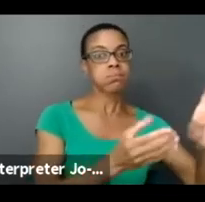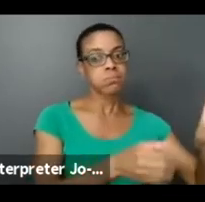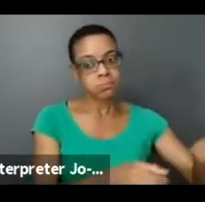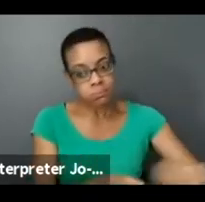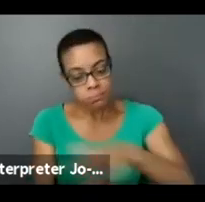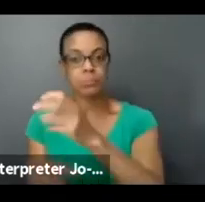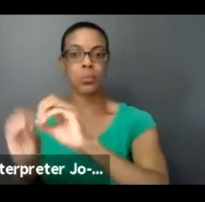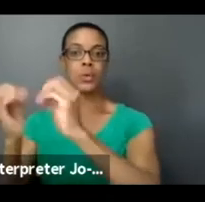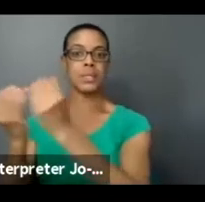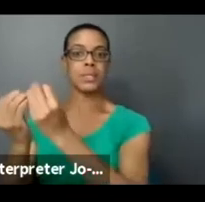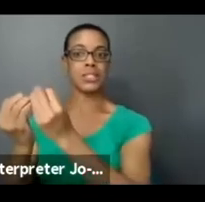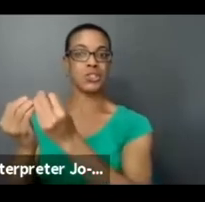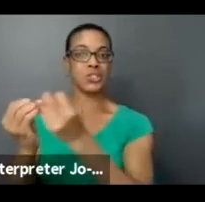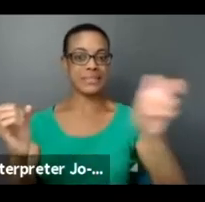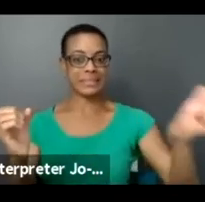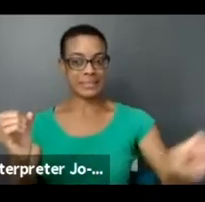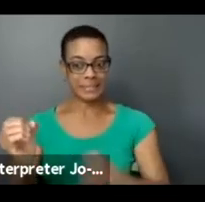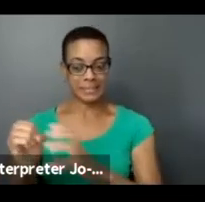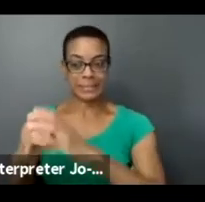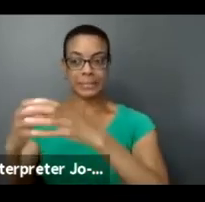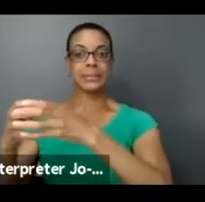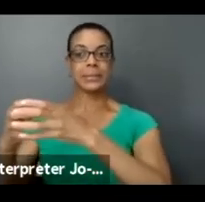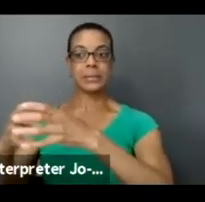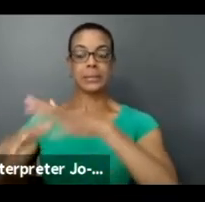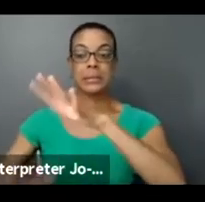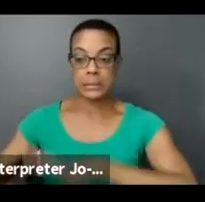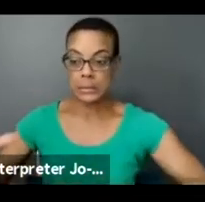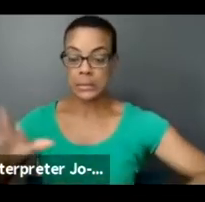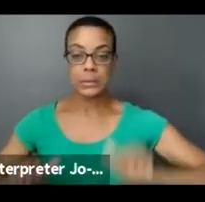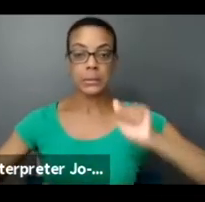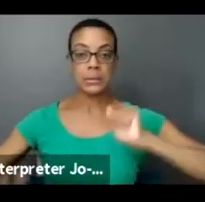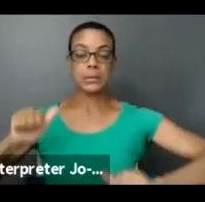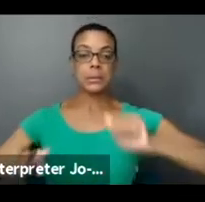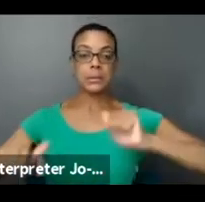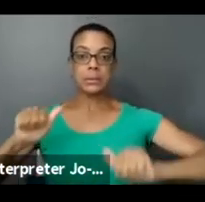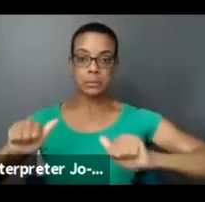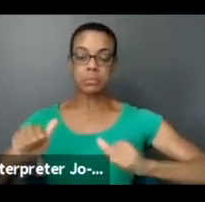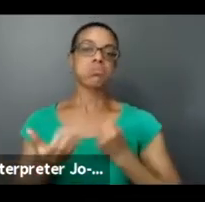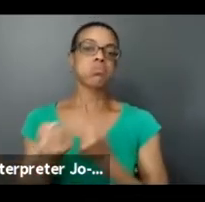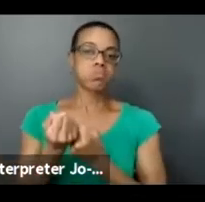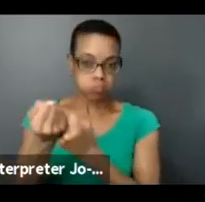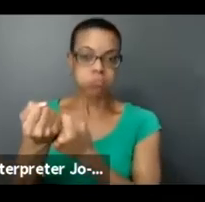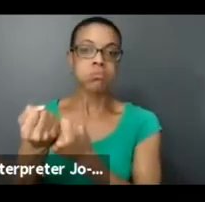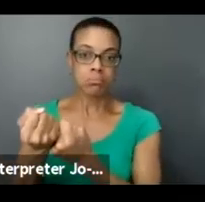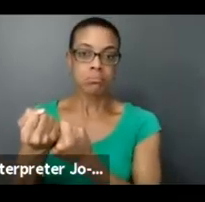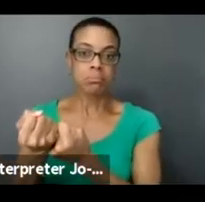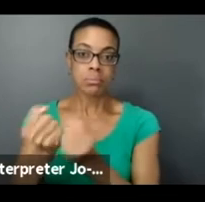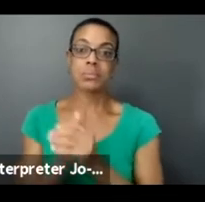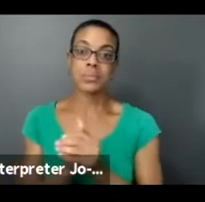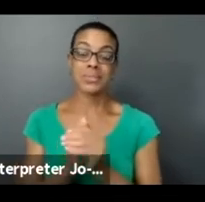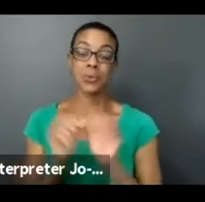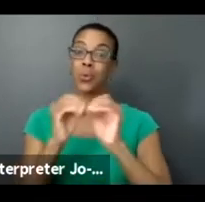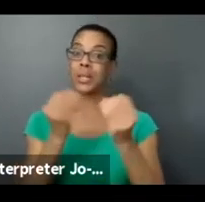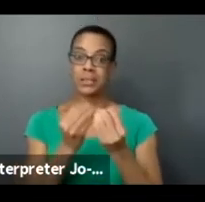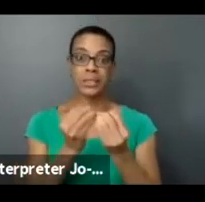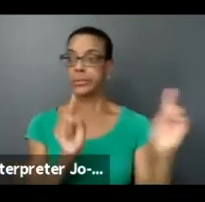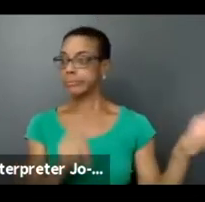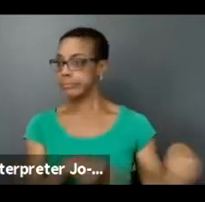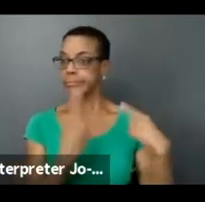organizations and organizations that have had those those historic barriers to be able to